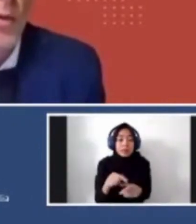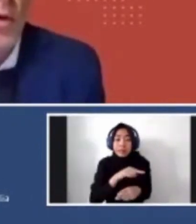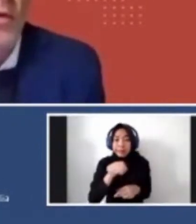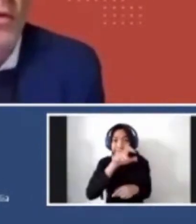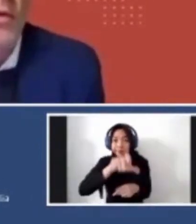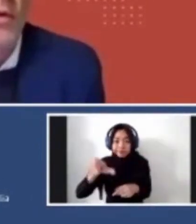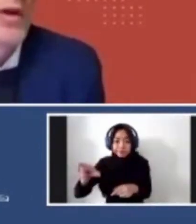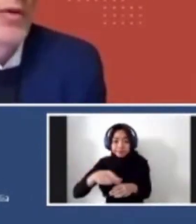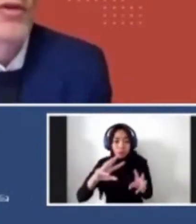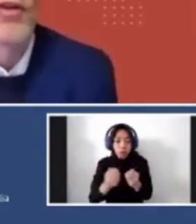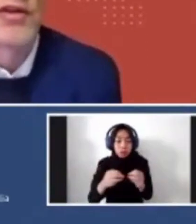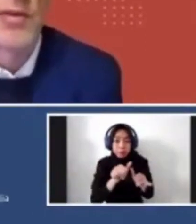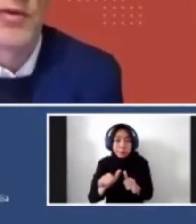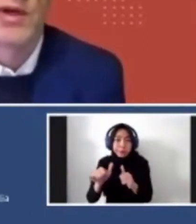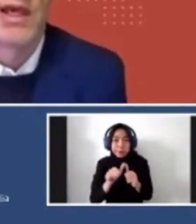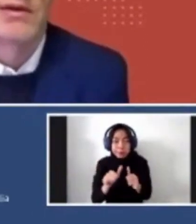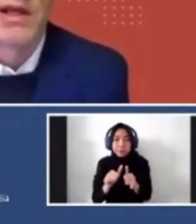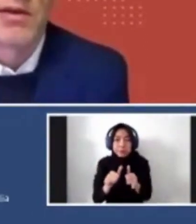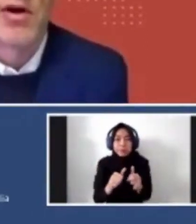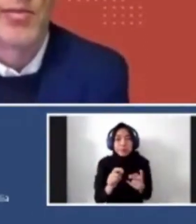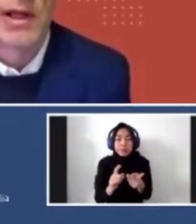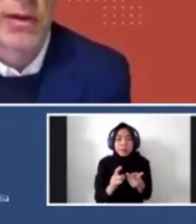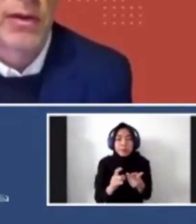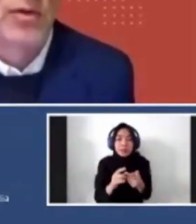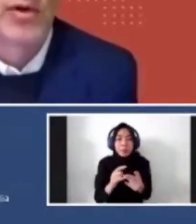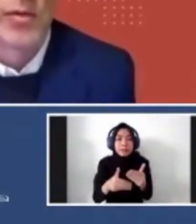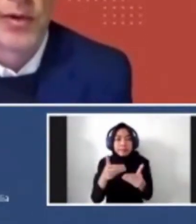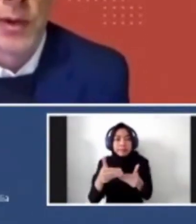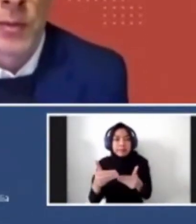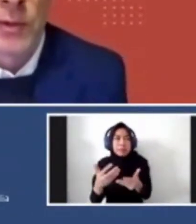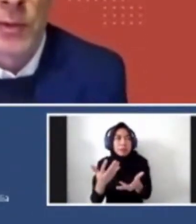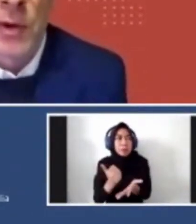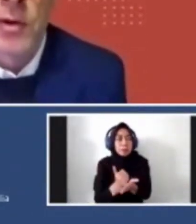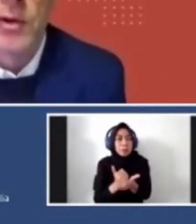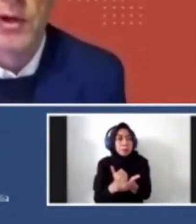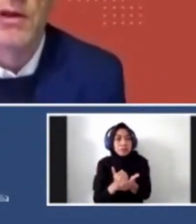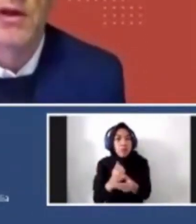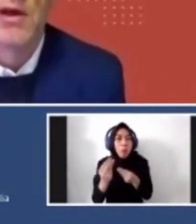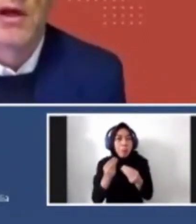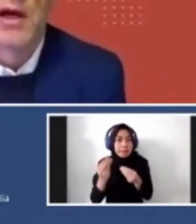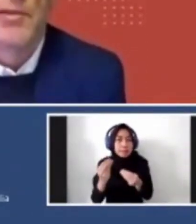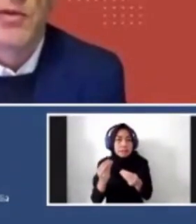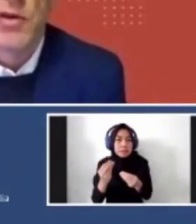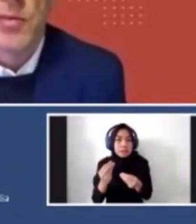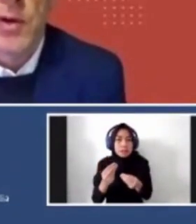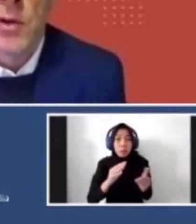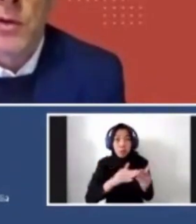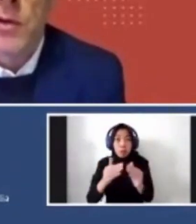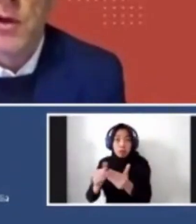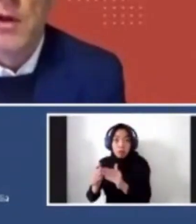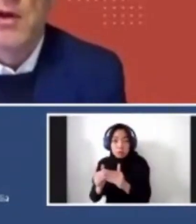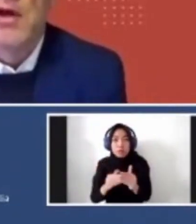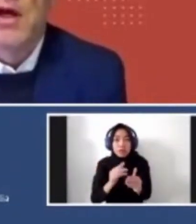by all means, it was, you know, there were lots of things I would do again. It's complex to work with, with, with those communities, um, just